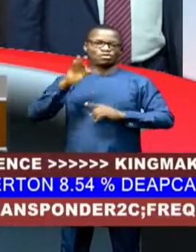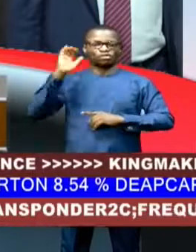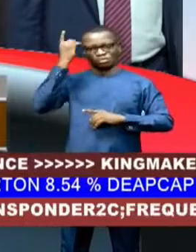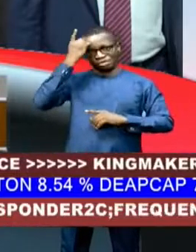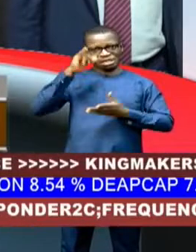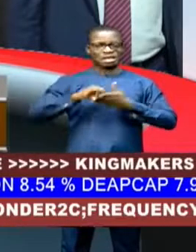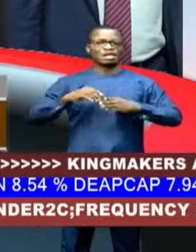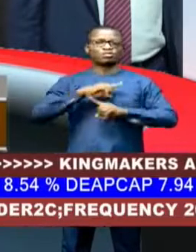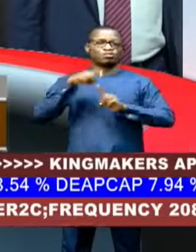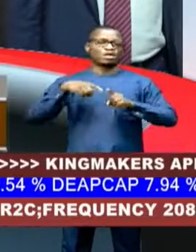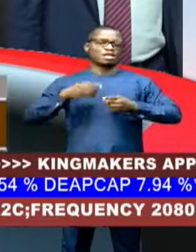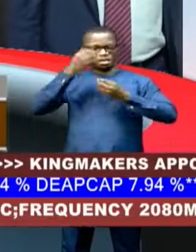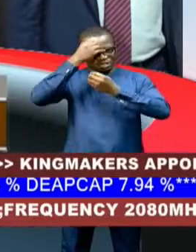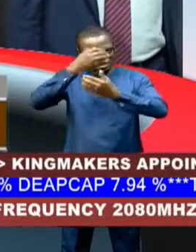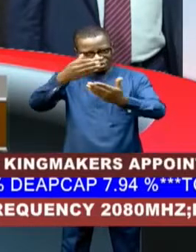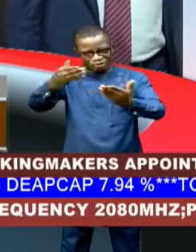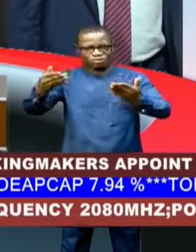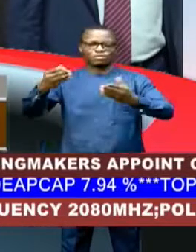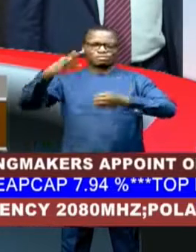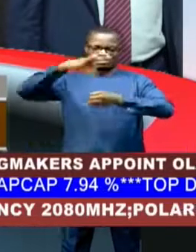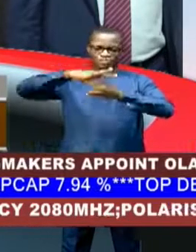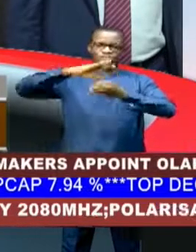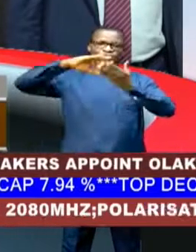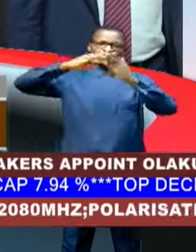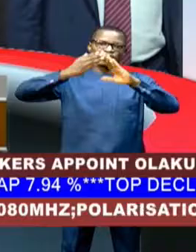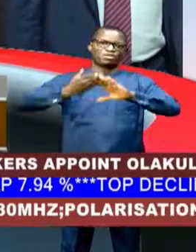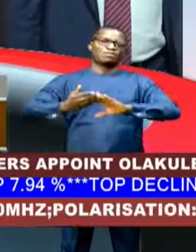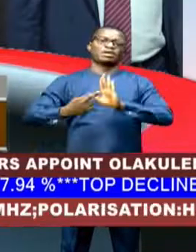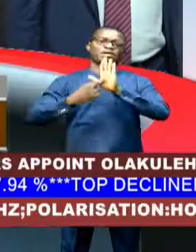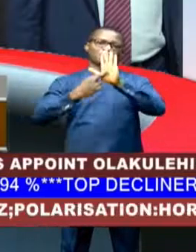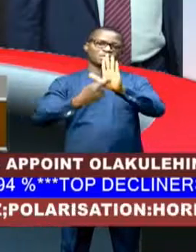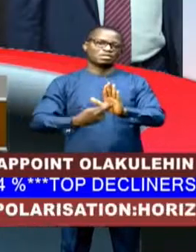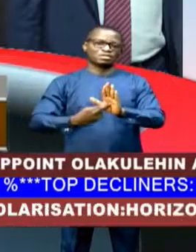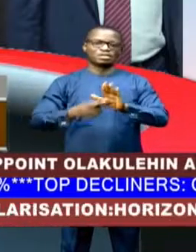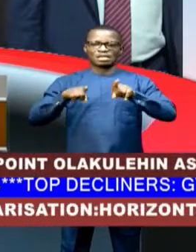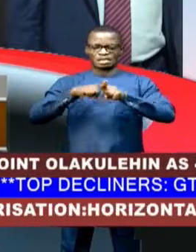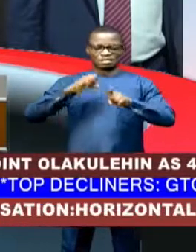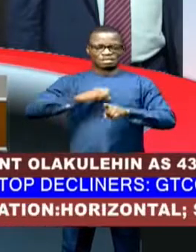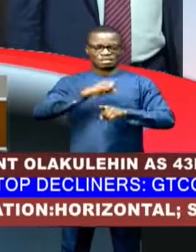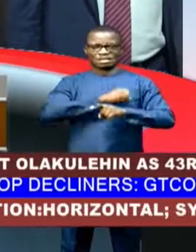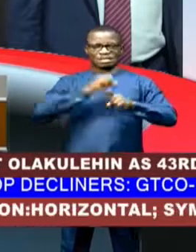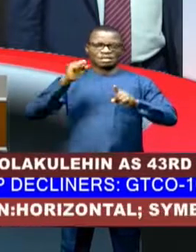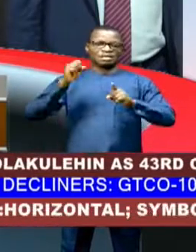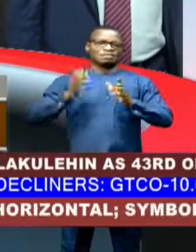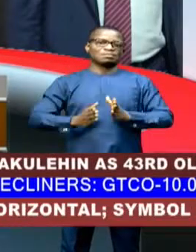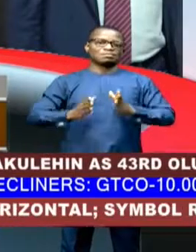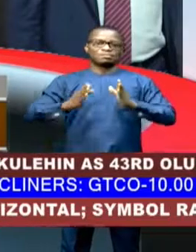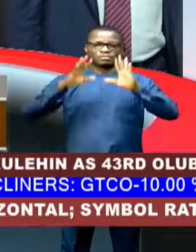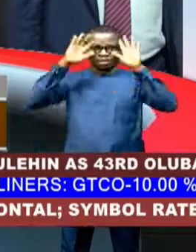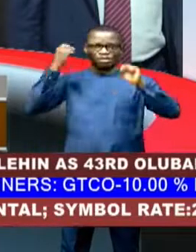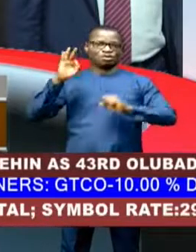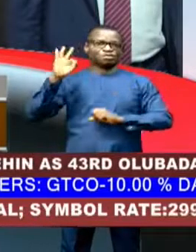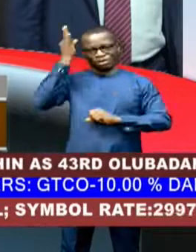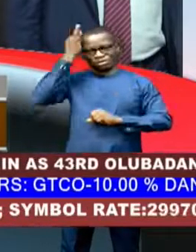constituents on his journey so far as the Senate President of the Federal Republic of Nigeria. Evelyn Badu-Ekbo